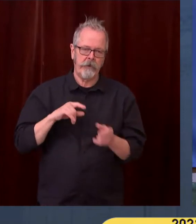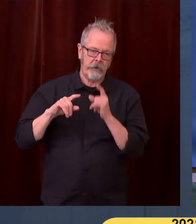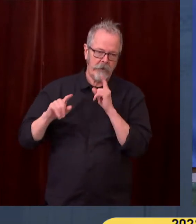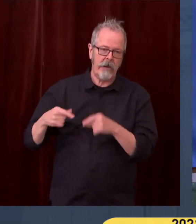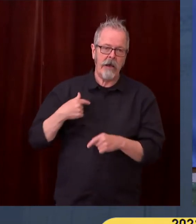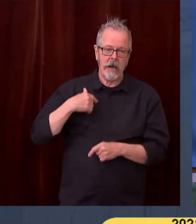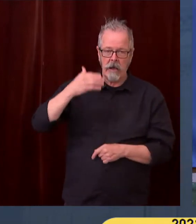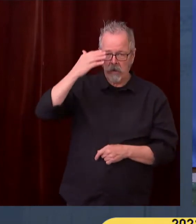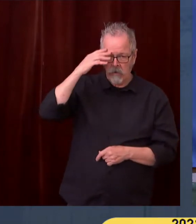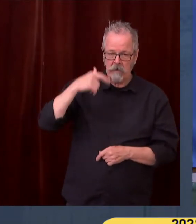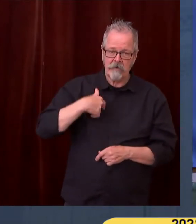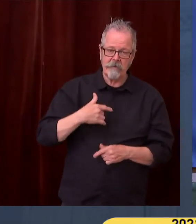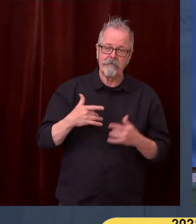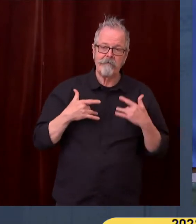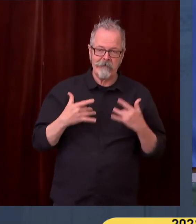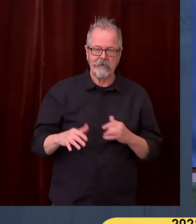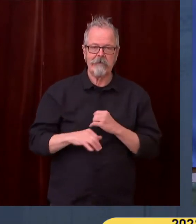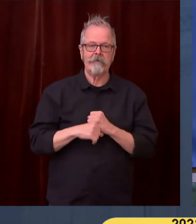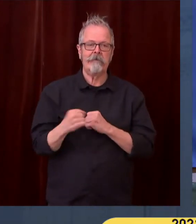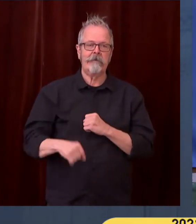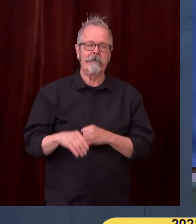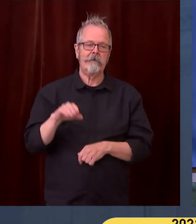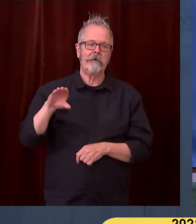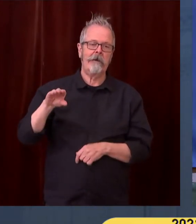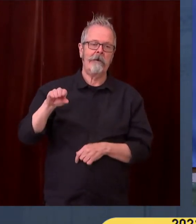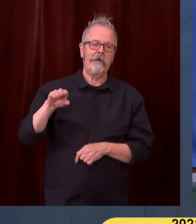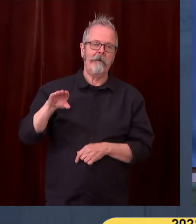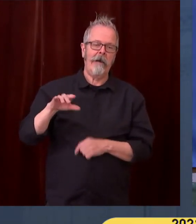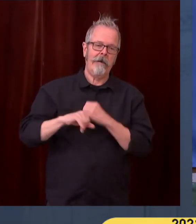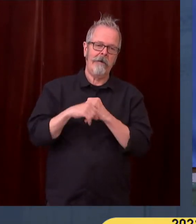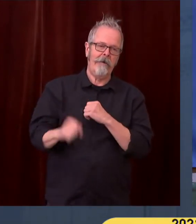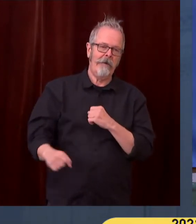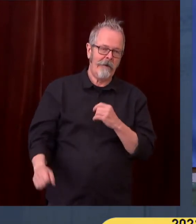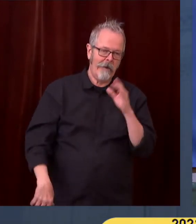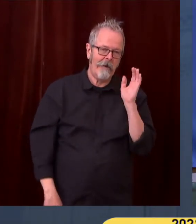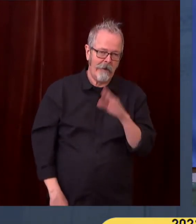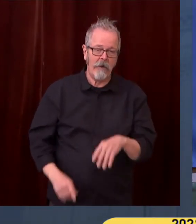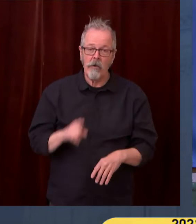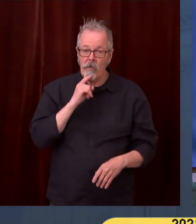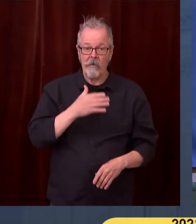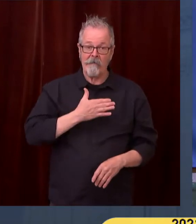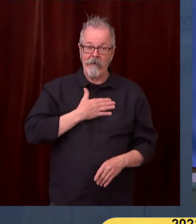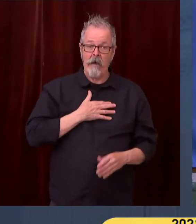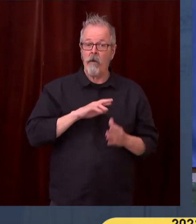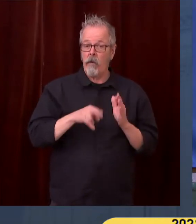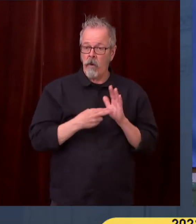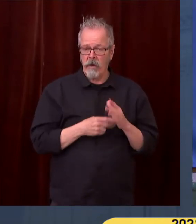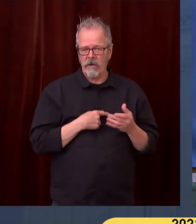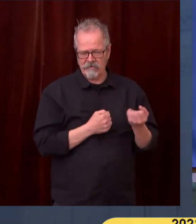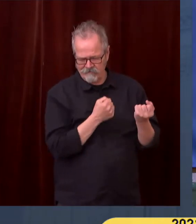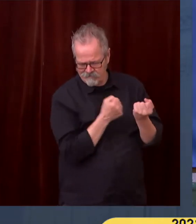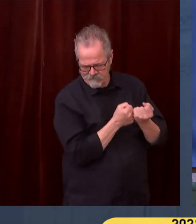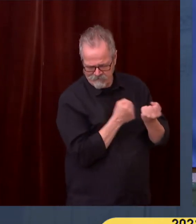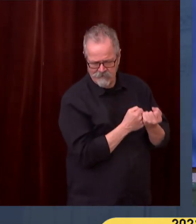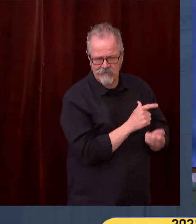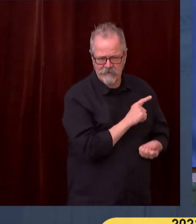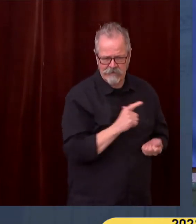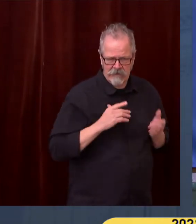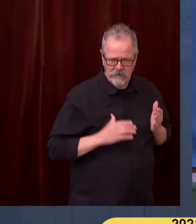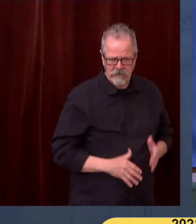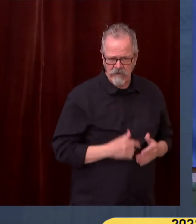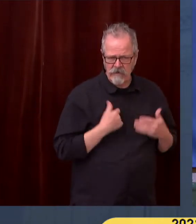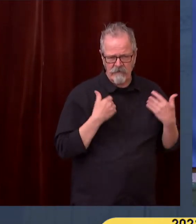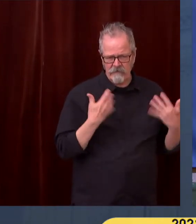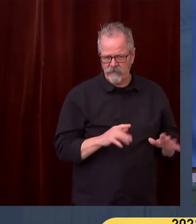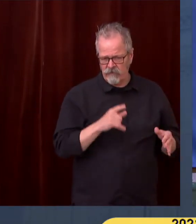because I don't want to make their job more complicated. So I'll just kind of briefly say I do think